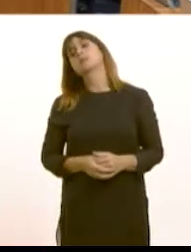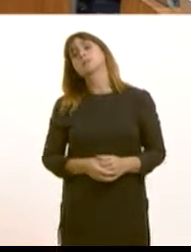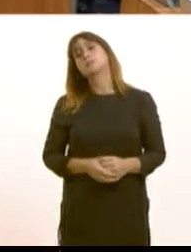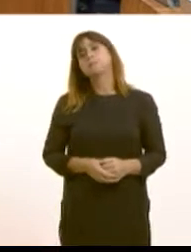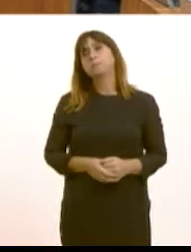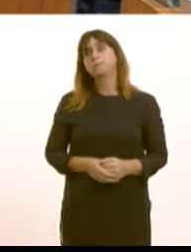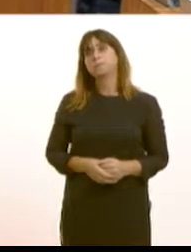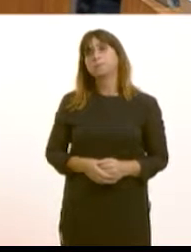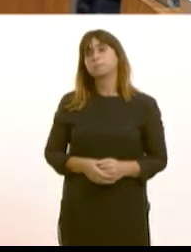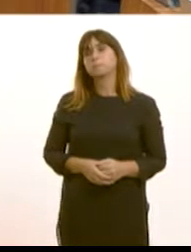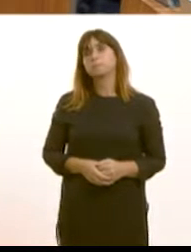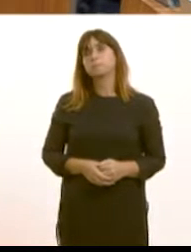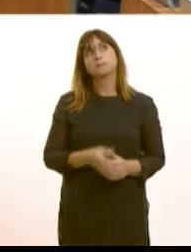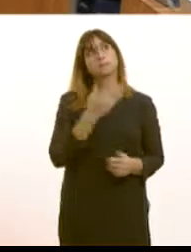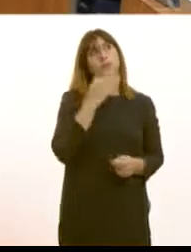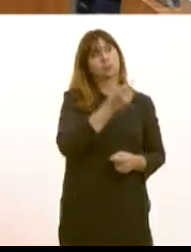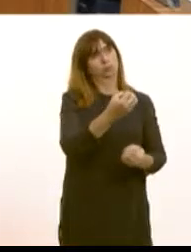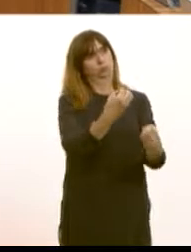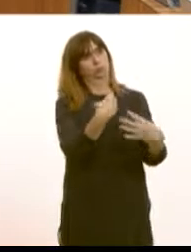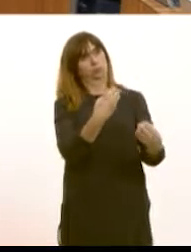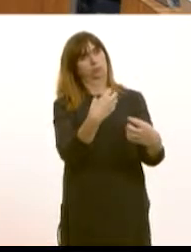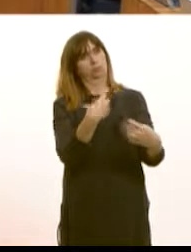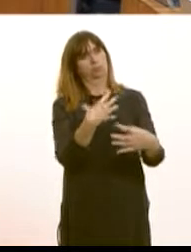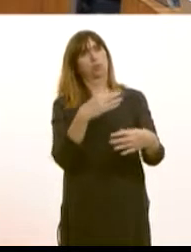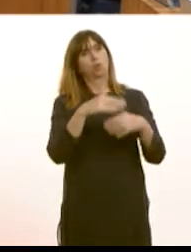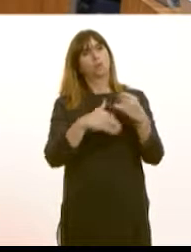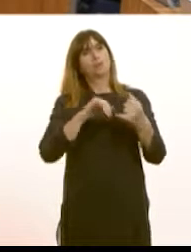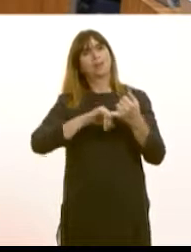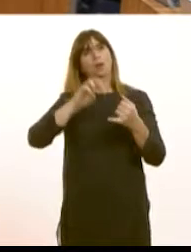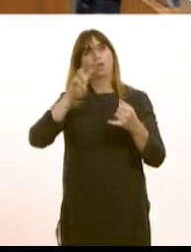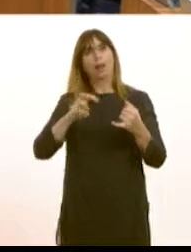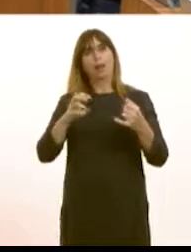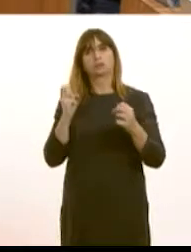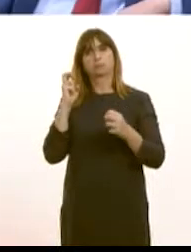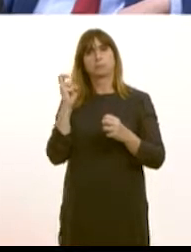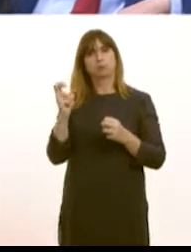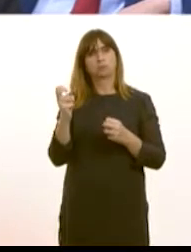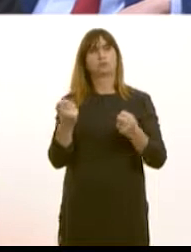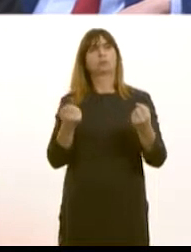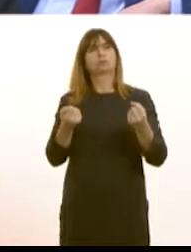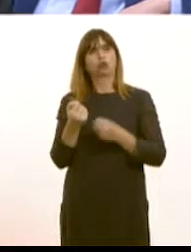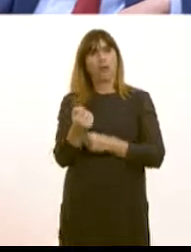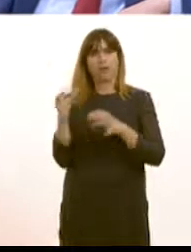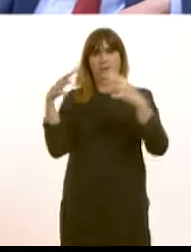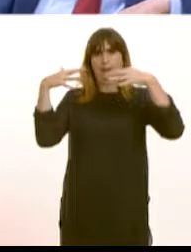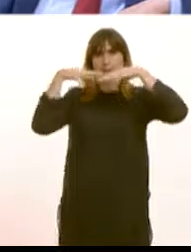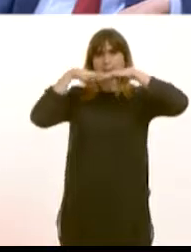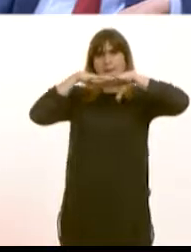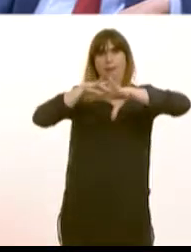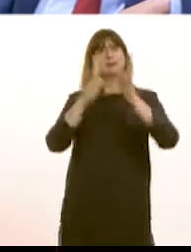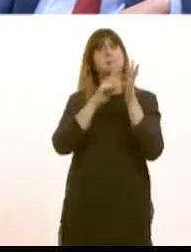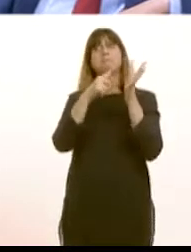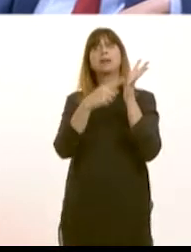will the First Minister provide an update on the development of the South Wales Metro yes the procurement for the operator and development